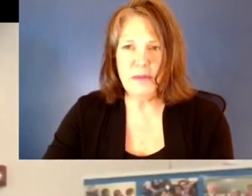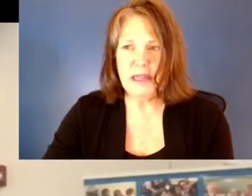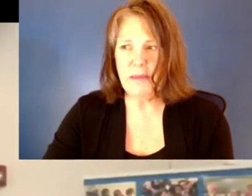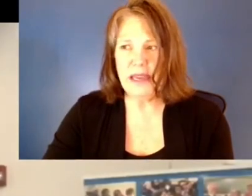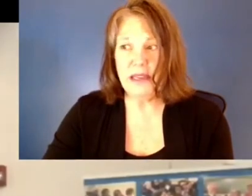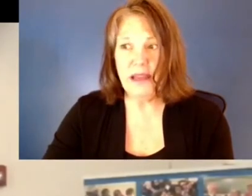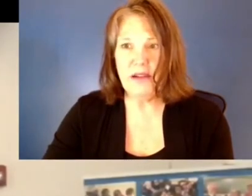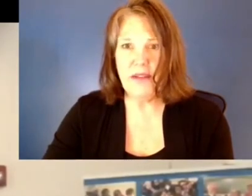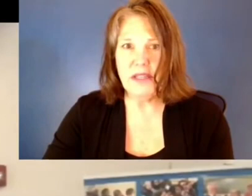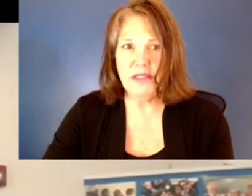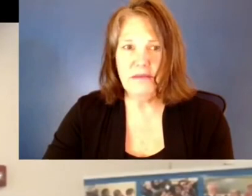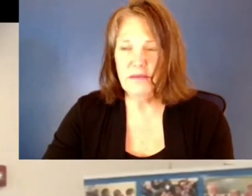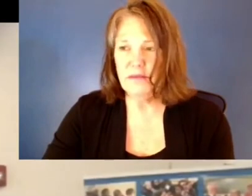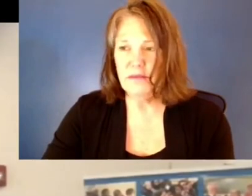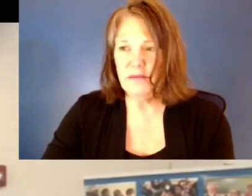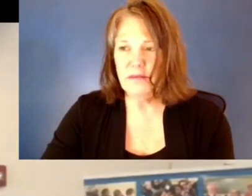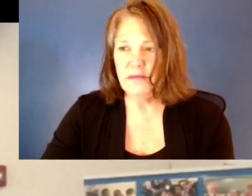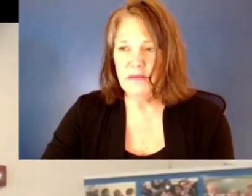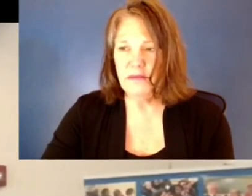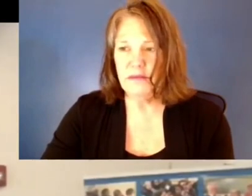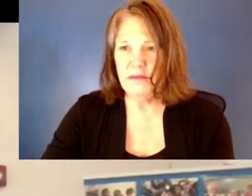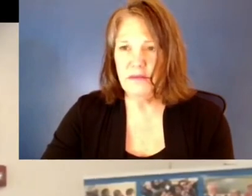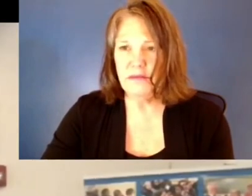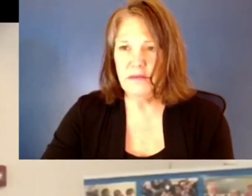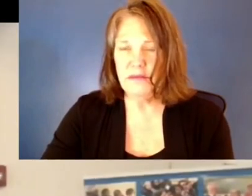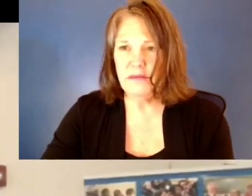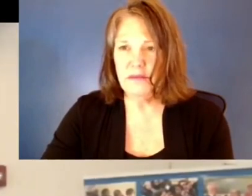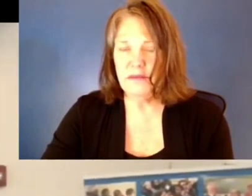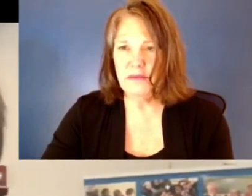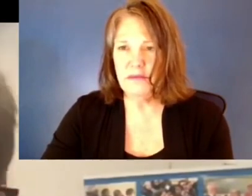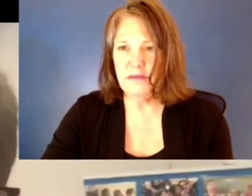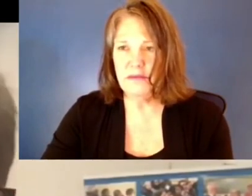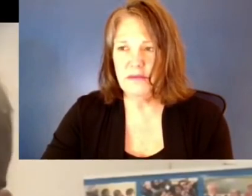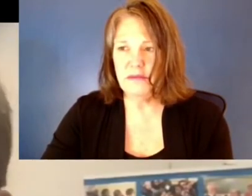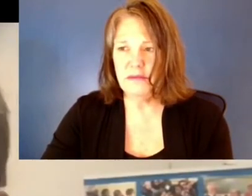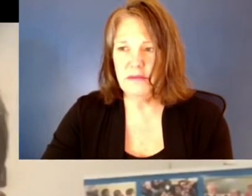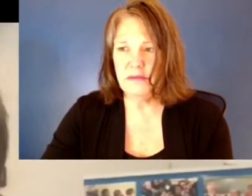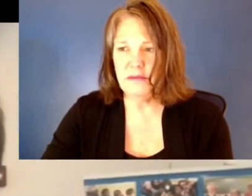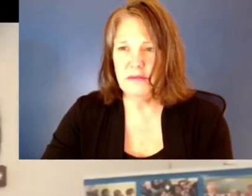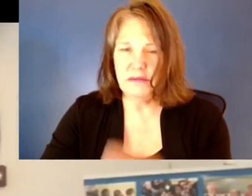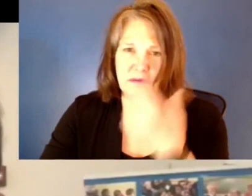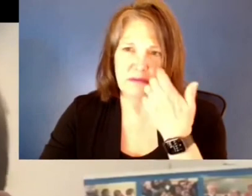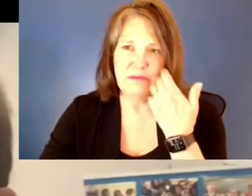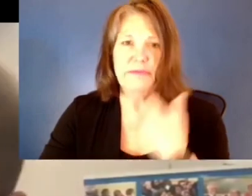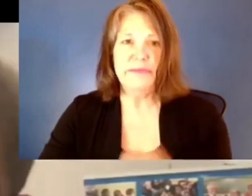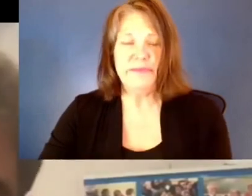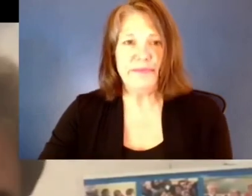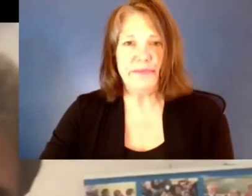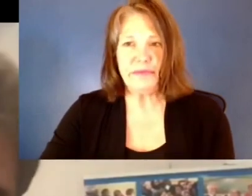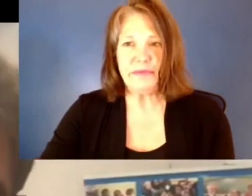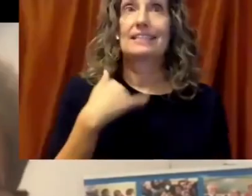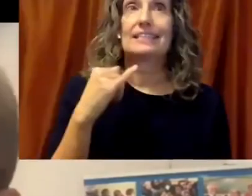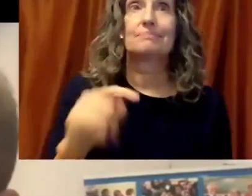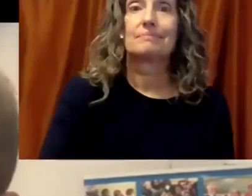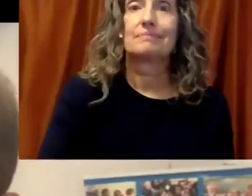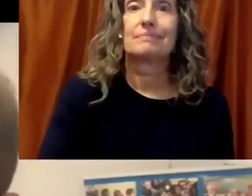do that because we have very generous support from a number of sponsors for today, our members, and of course, our